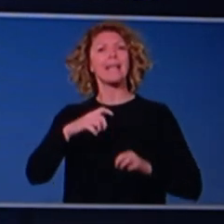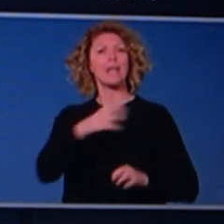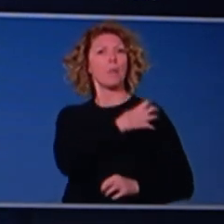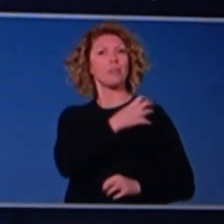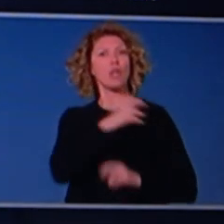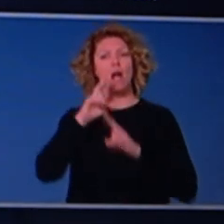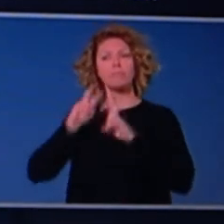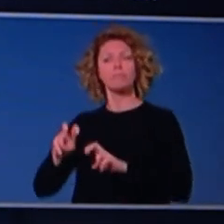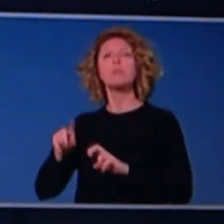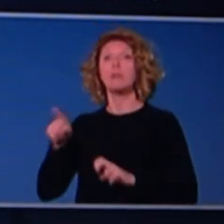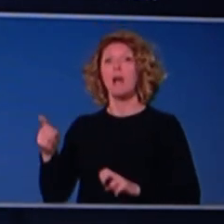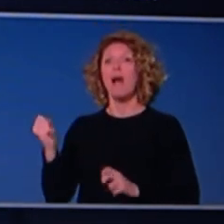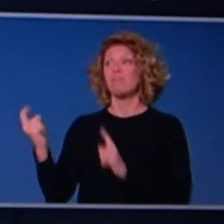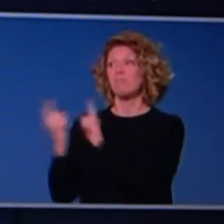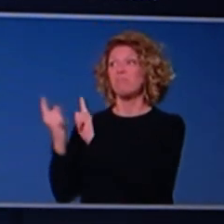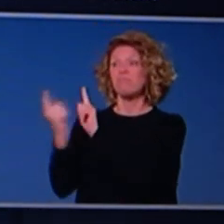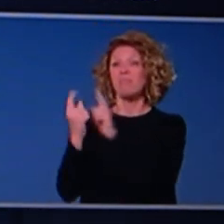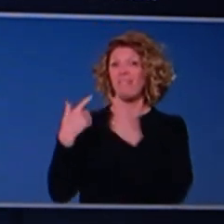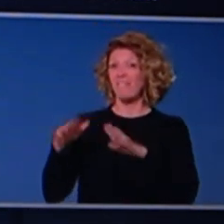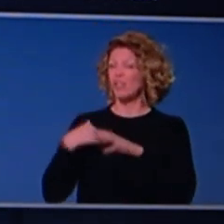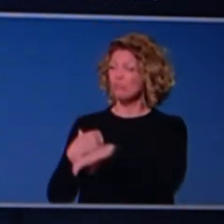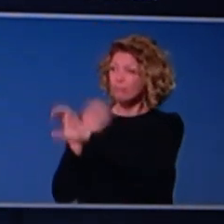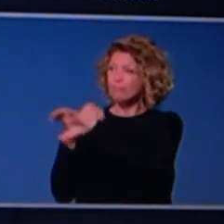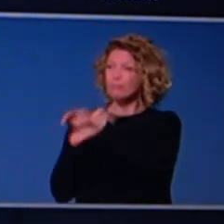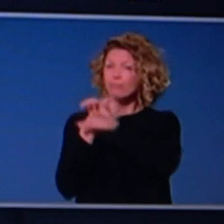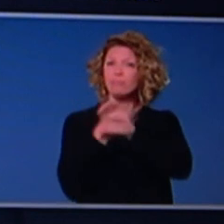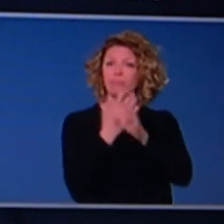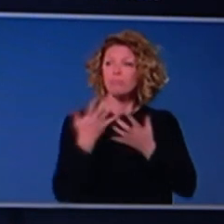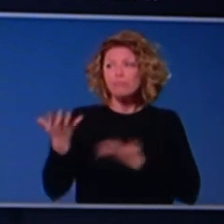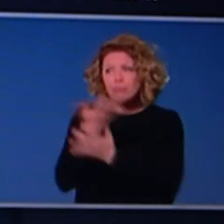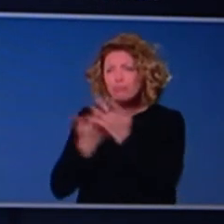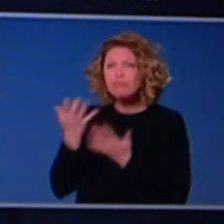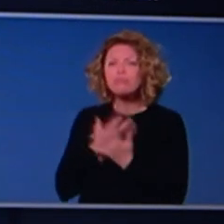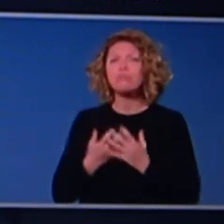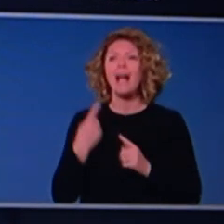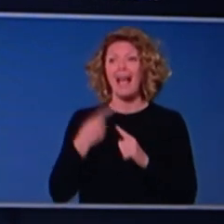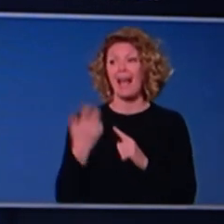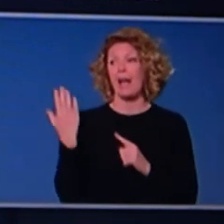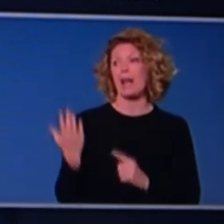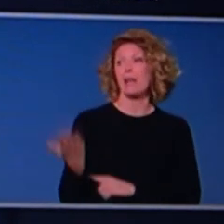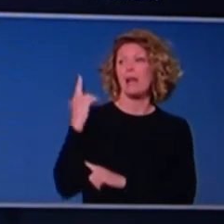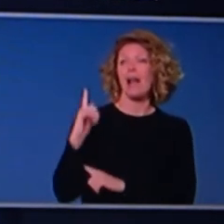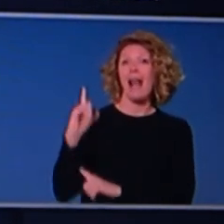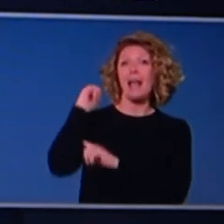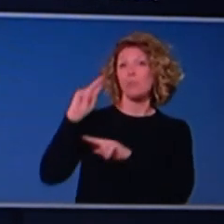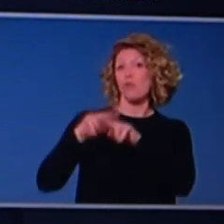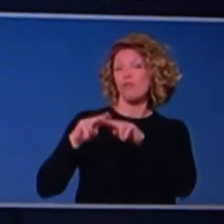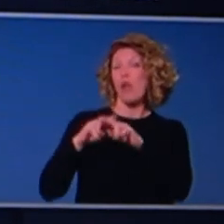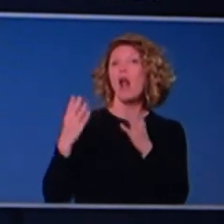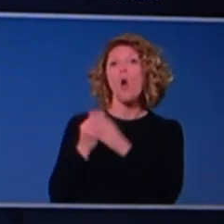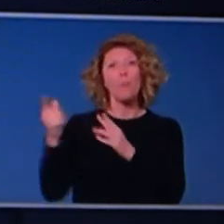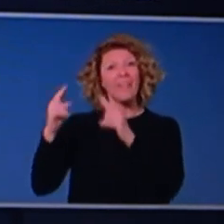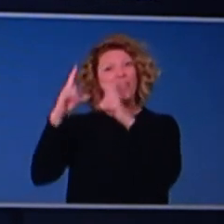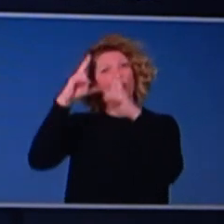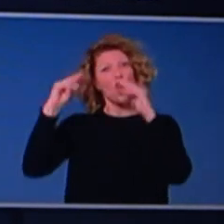the families and also on another webinar that was run by Newmarch itself, uh, Friday of last week, uh, with, uh,